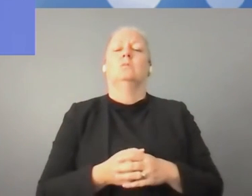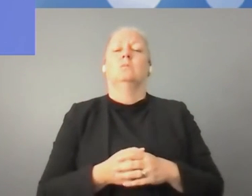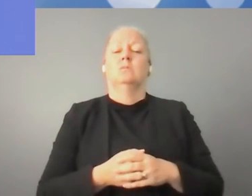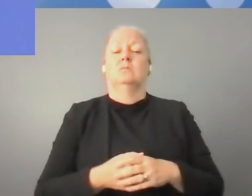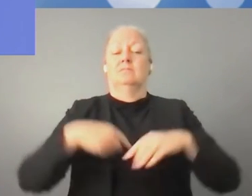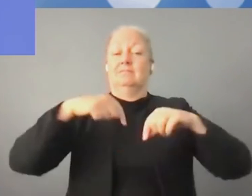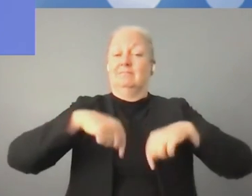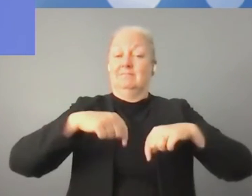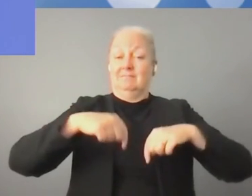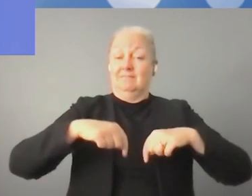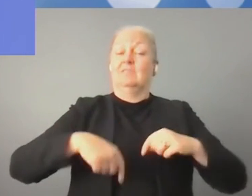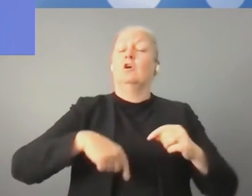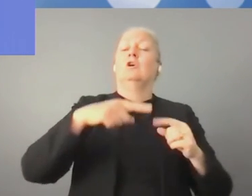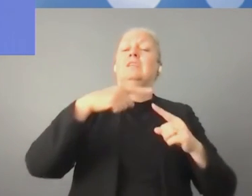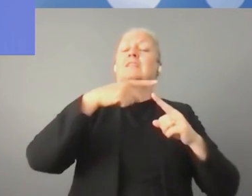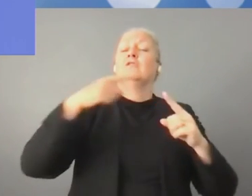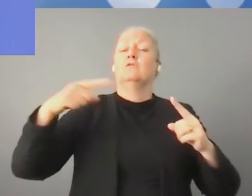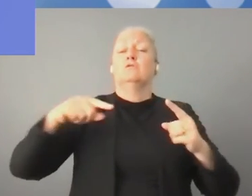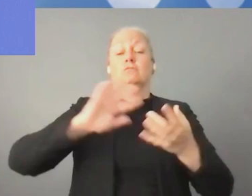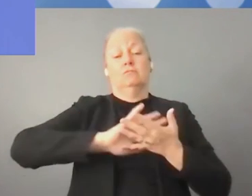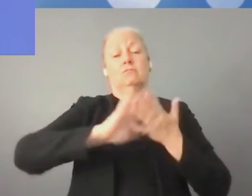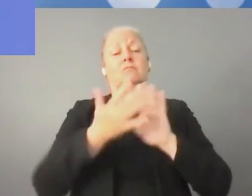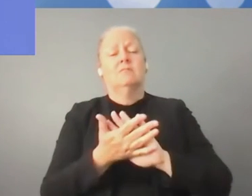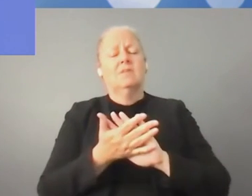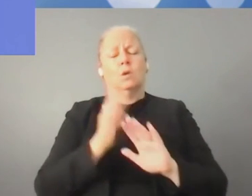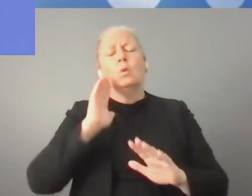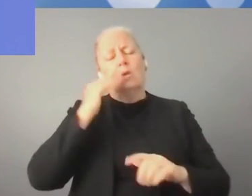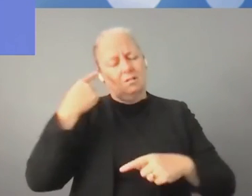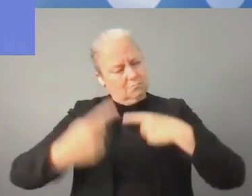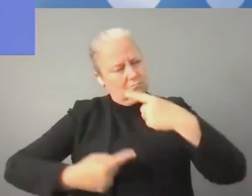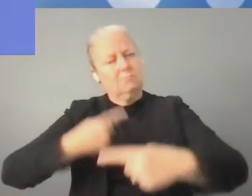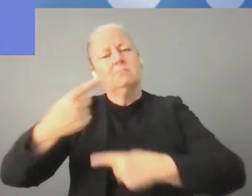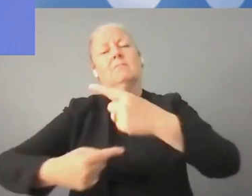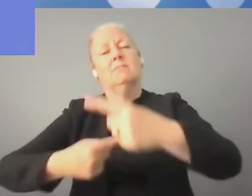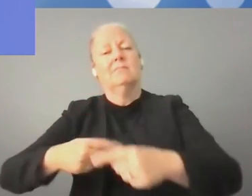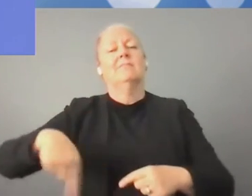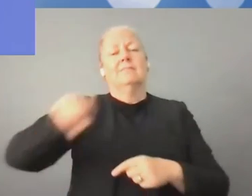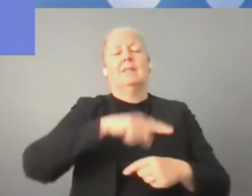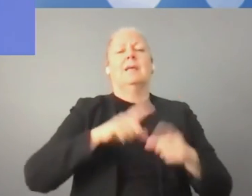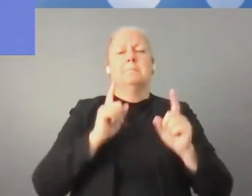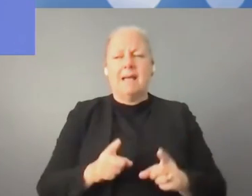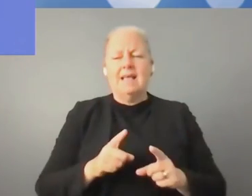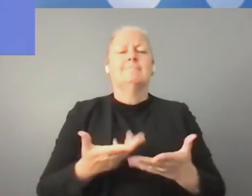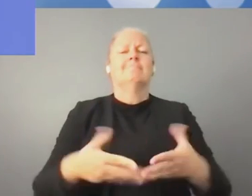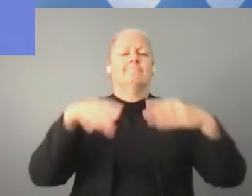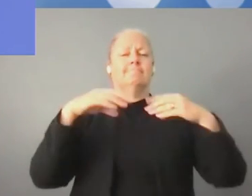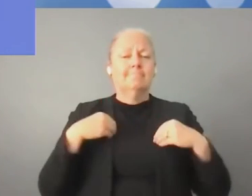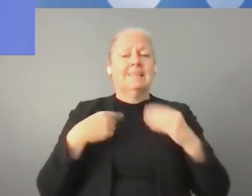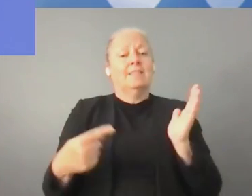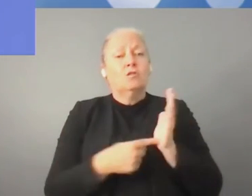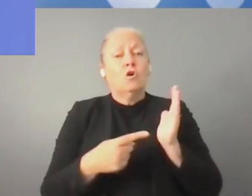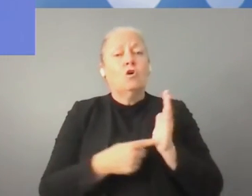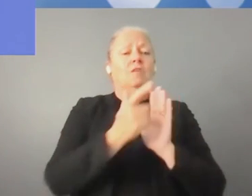digital transformation in all aspects will continue, and we need to become more agile at adapting technologies, legislation, or